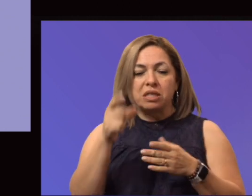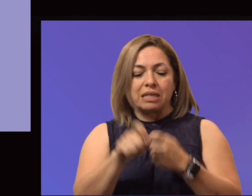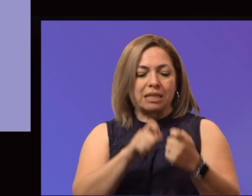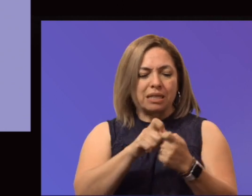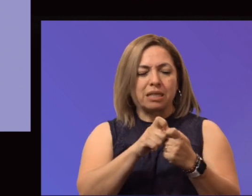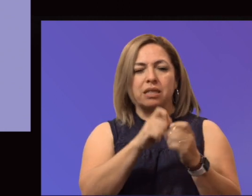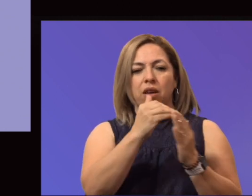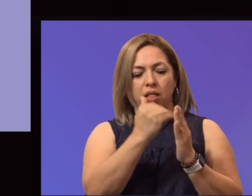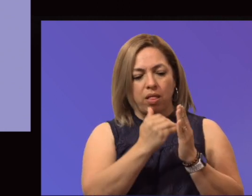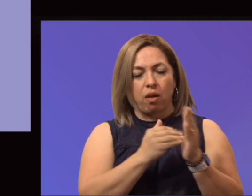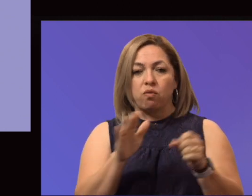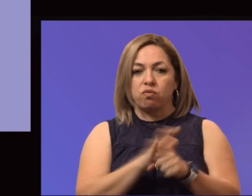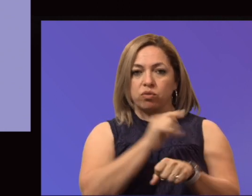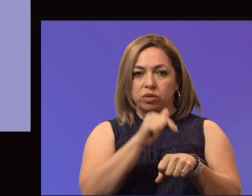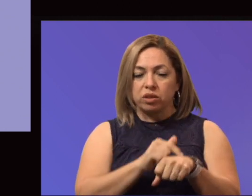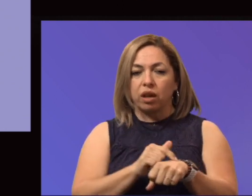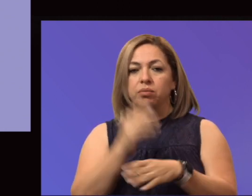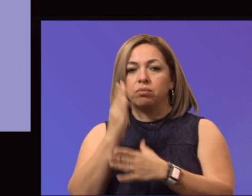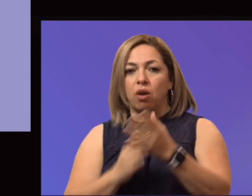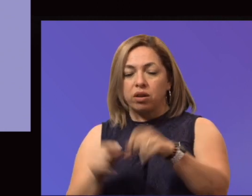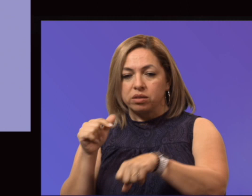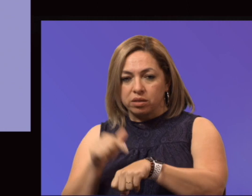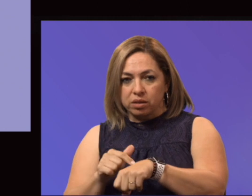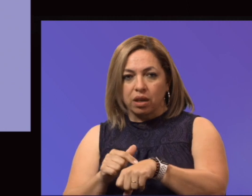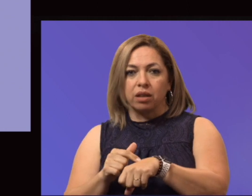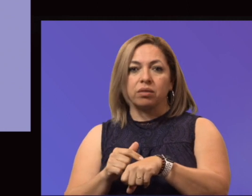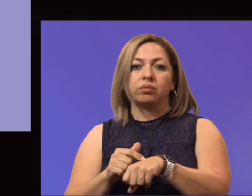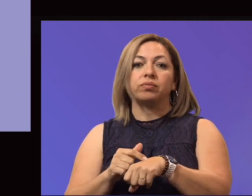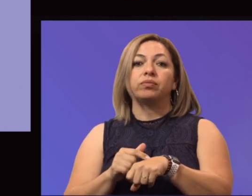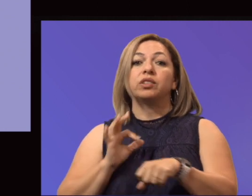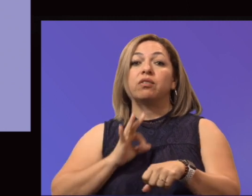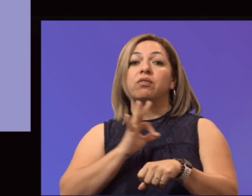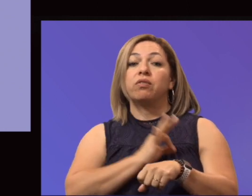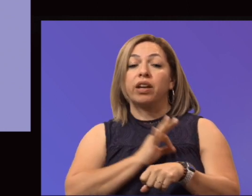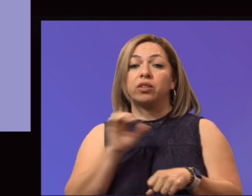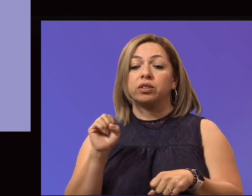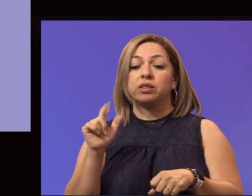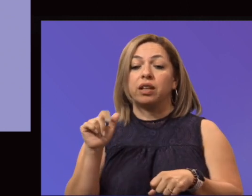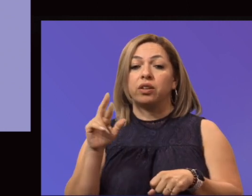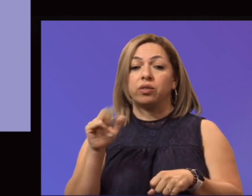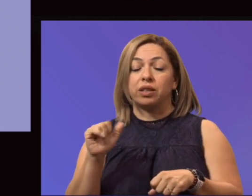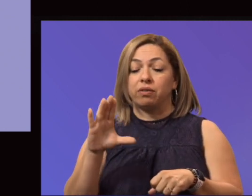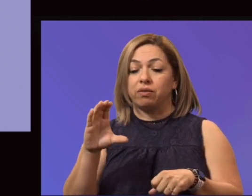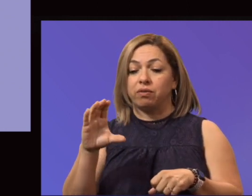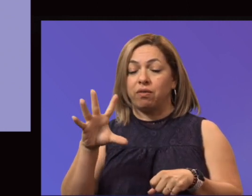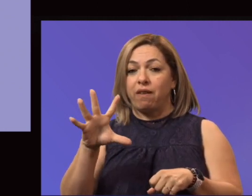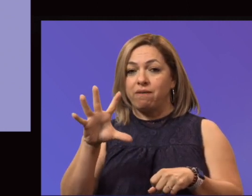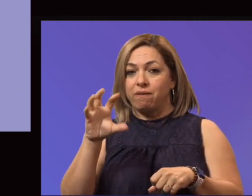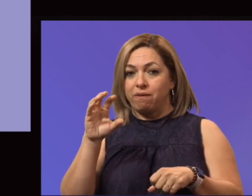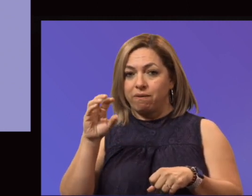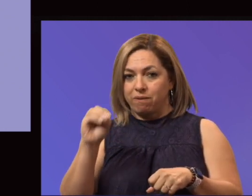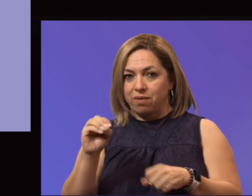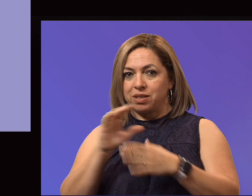staff as well as our part-time. In addition, you see our faculty salaries at just short of $50 million. And you see our full-time